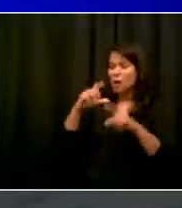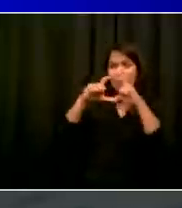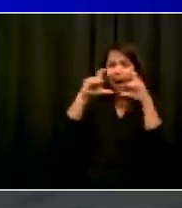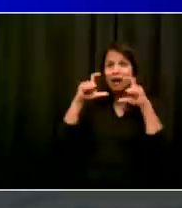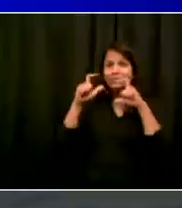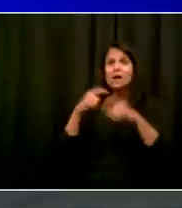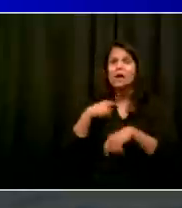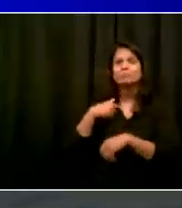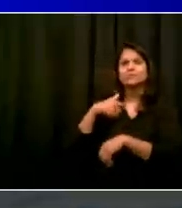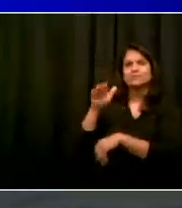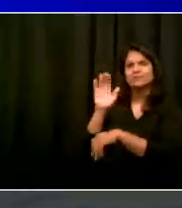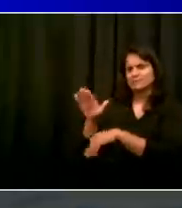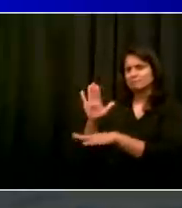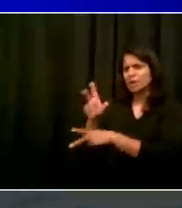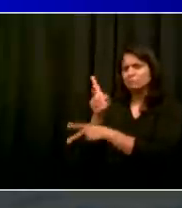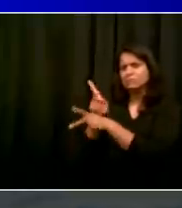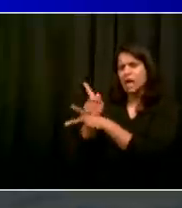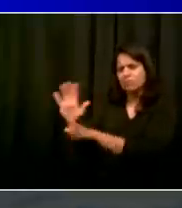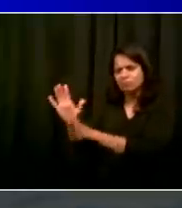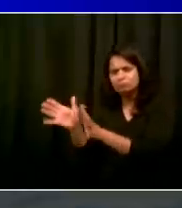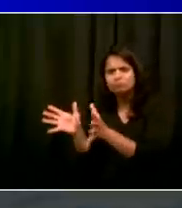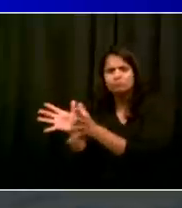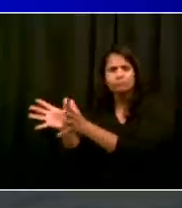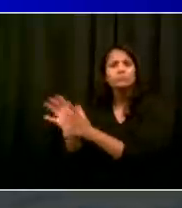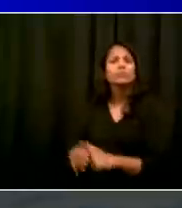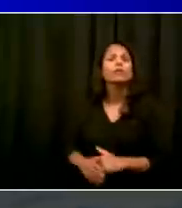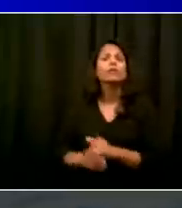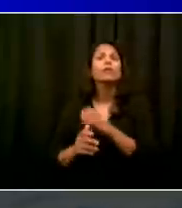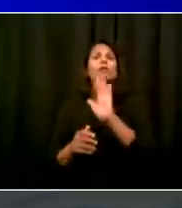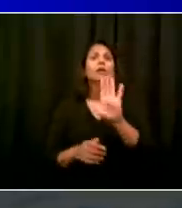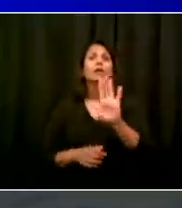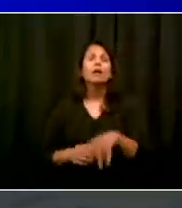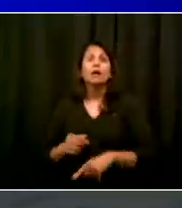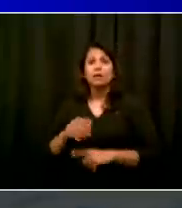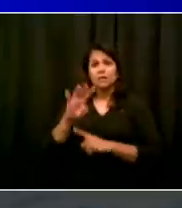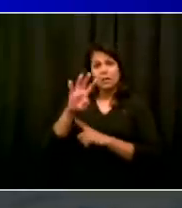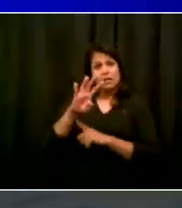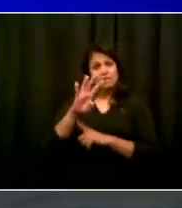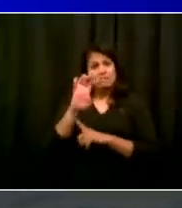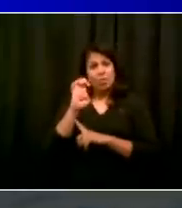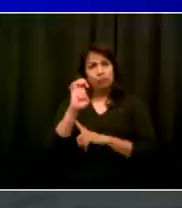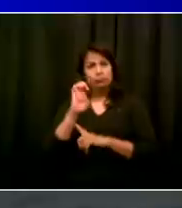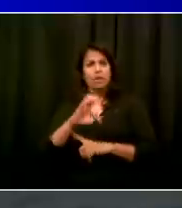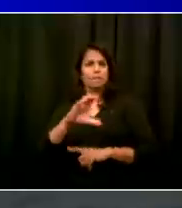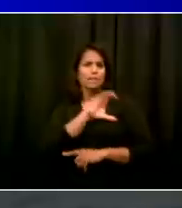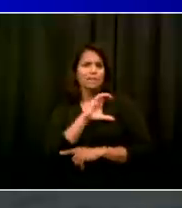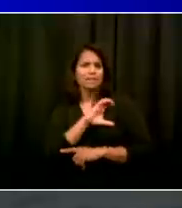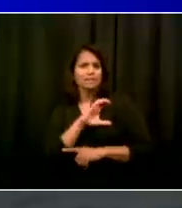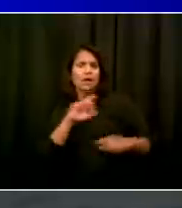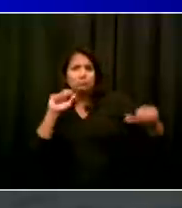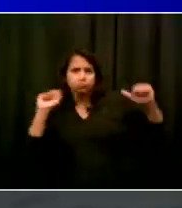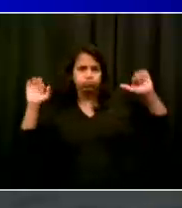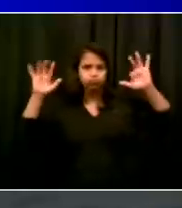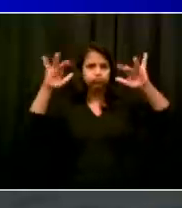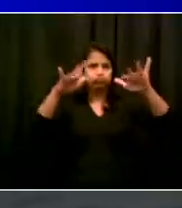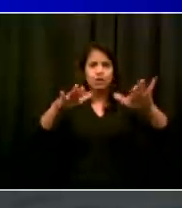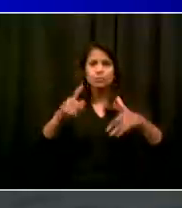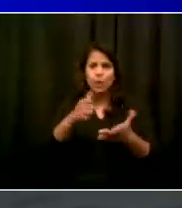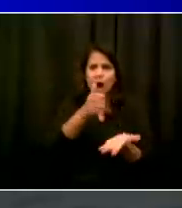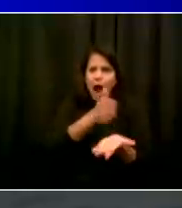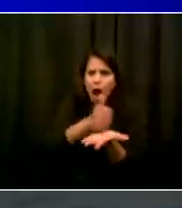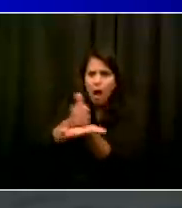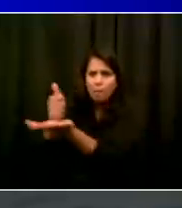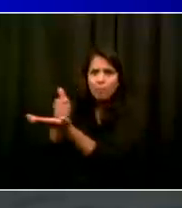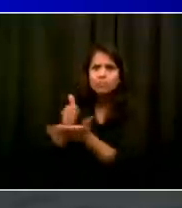250 compliance officers from other city agencies, and approximately 300 members of the